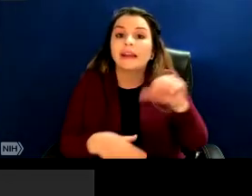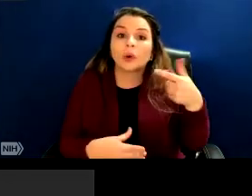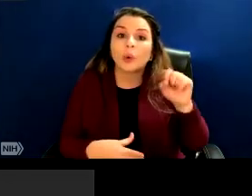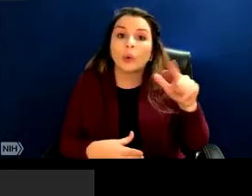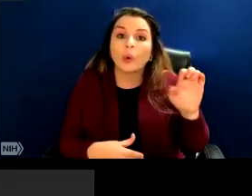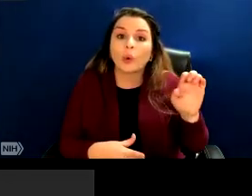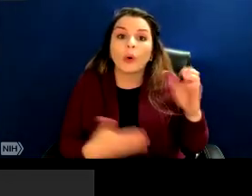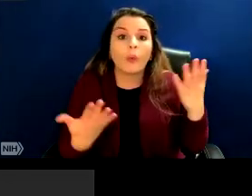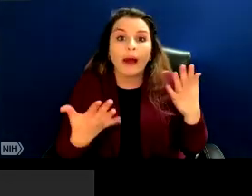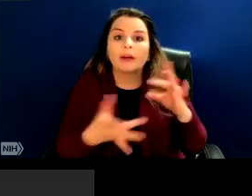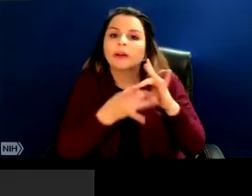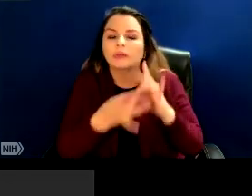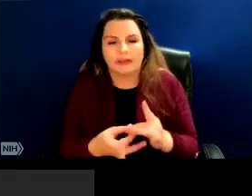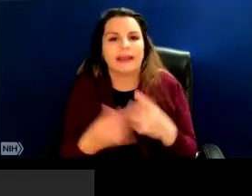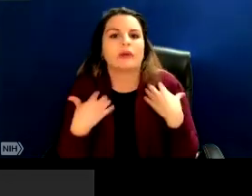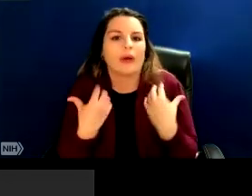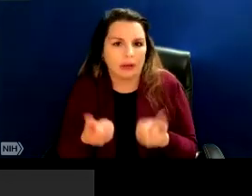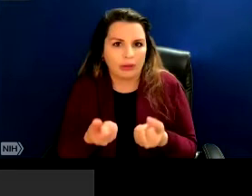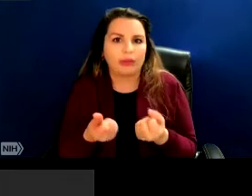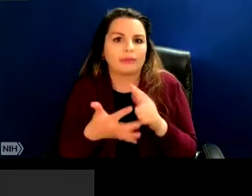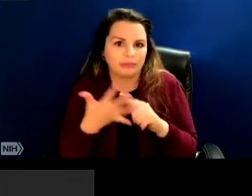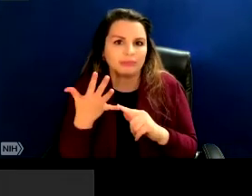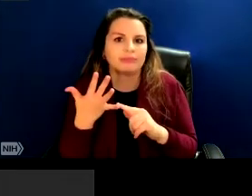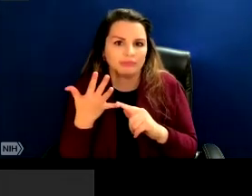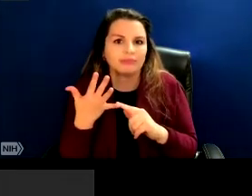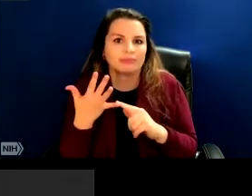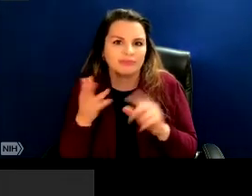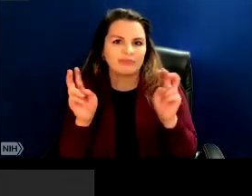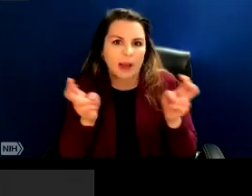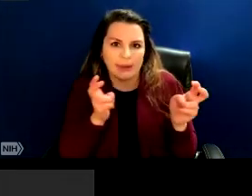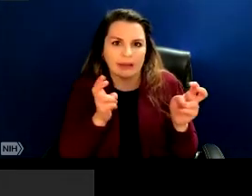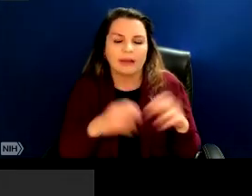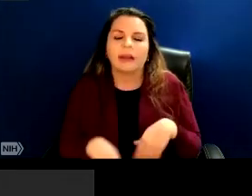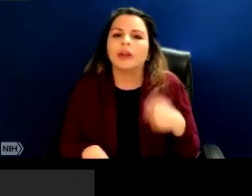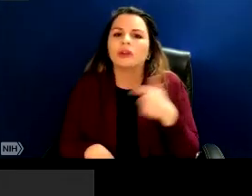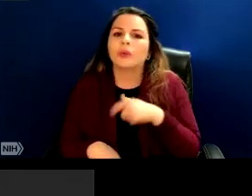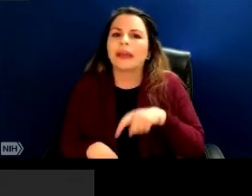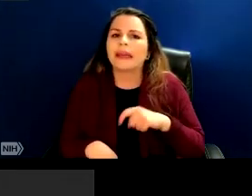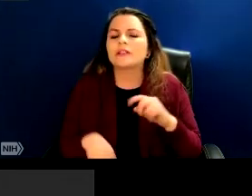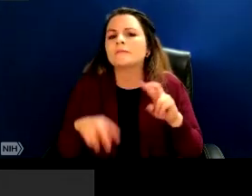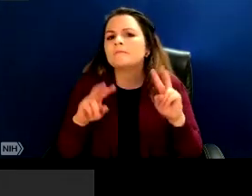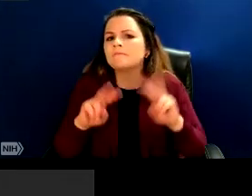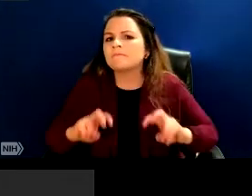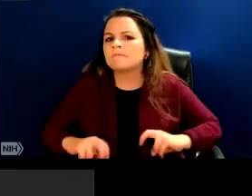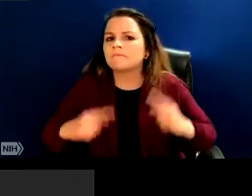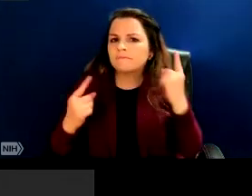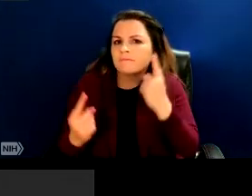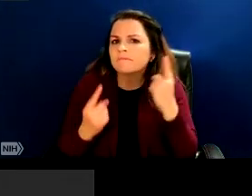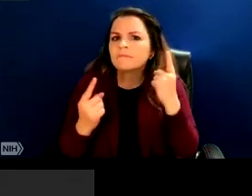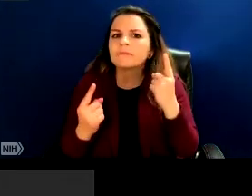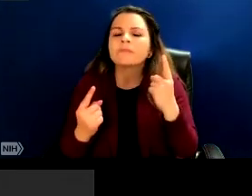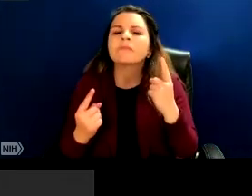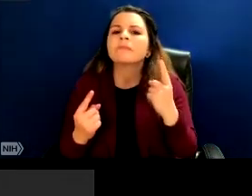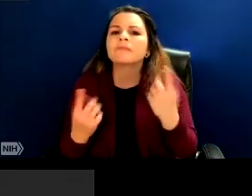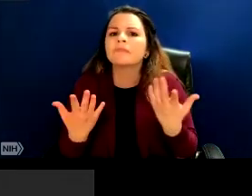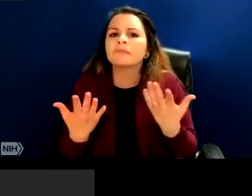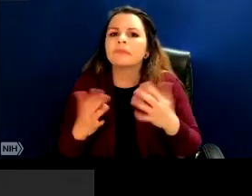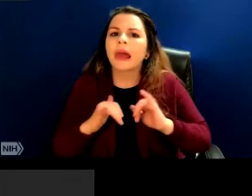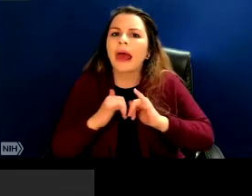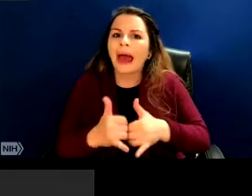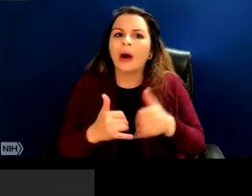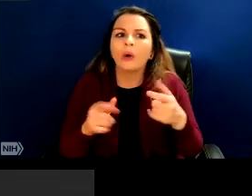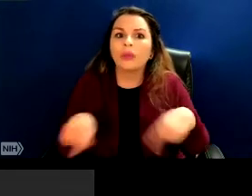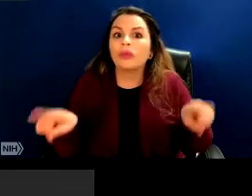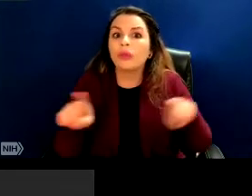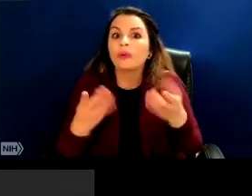are related to health. And so we would need to ask ourselves about the way in which